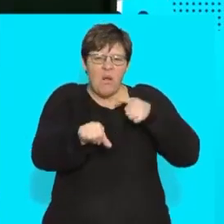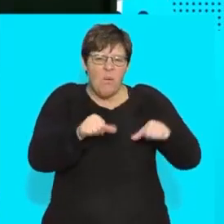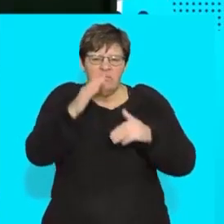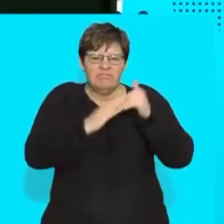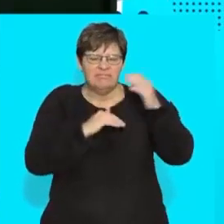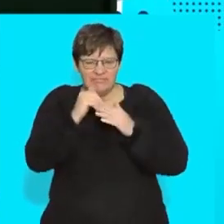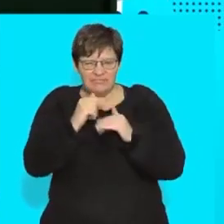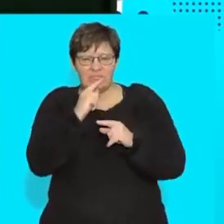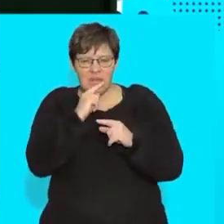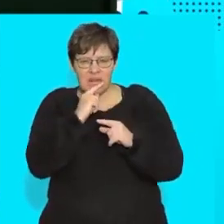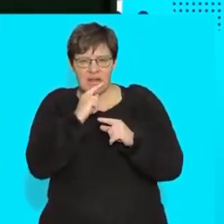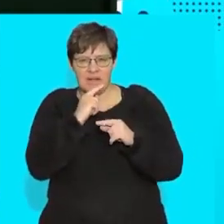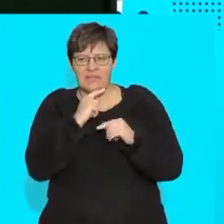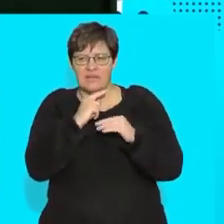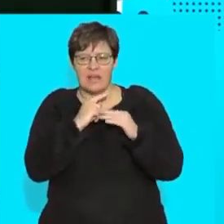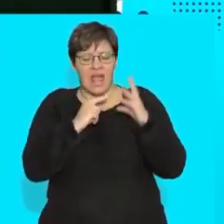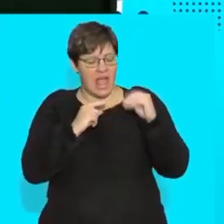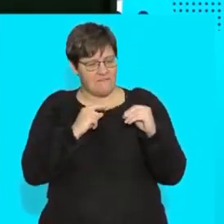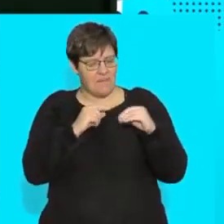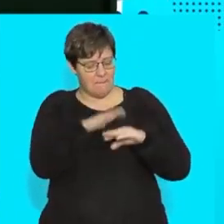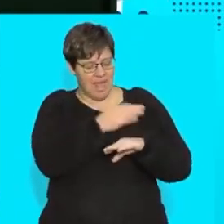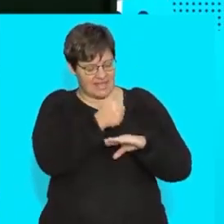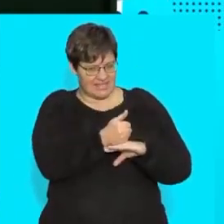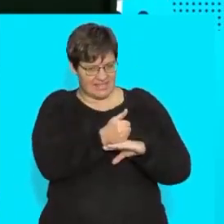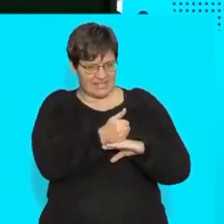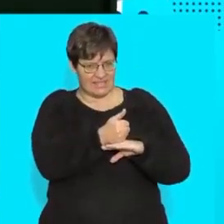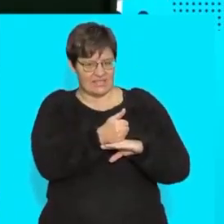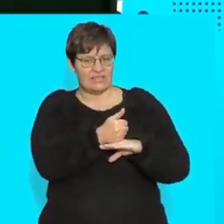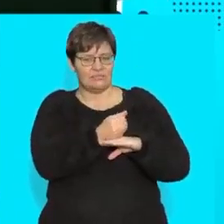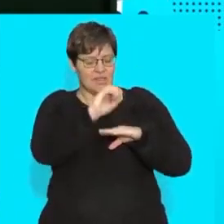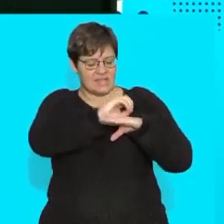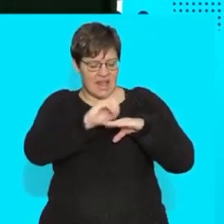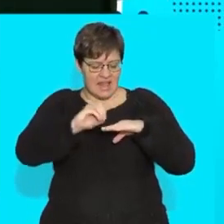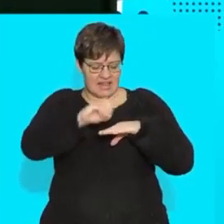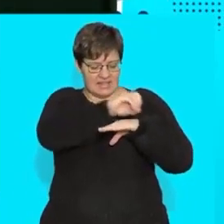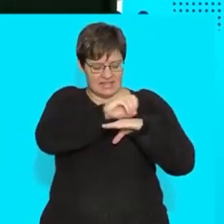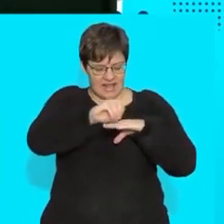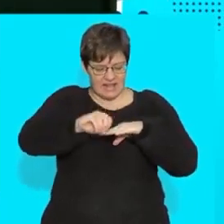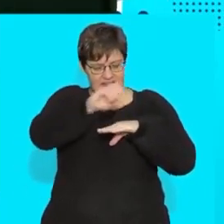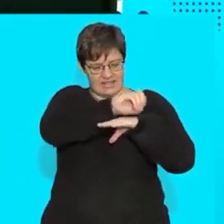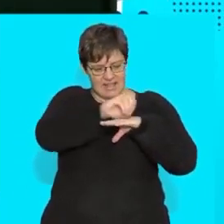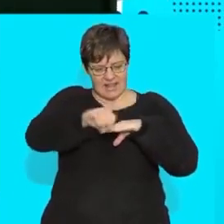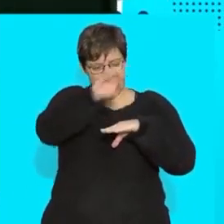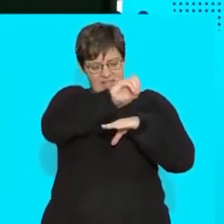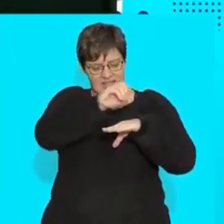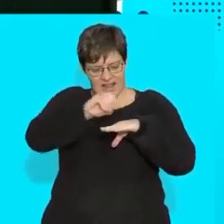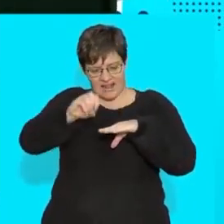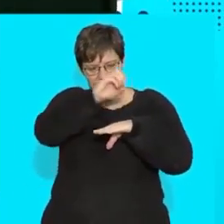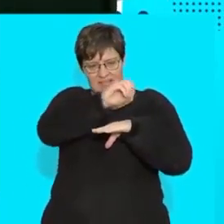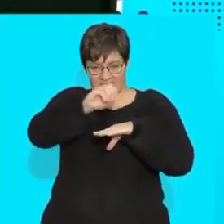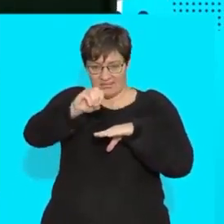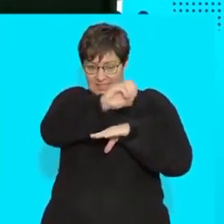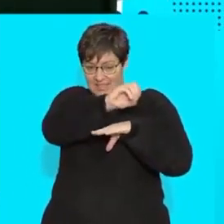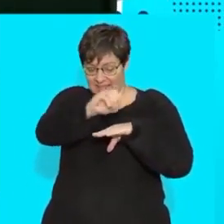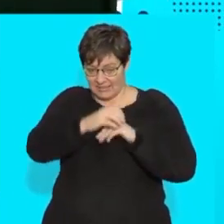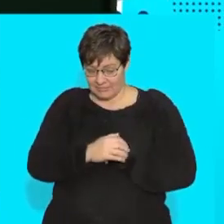it was quite simply you have this base and you put the cells one on top of each other the next